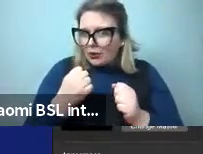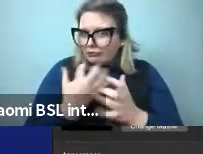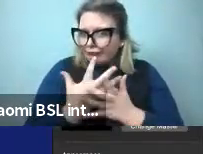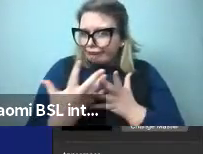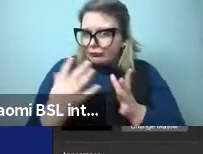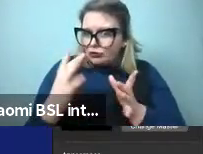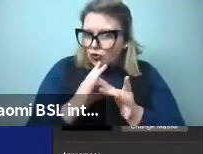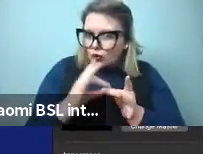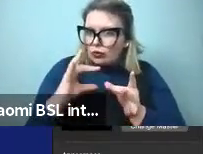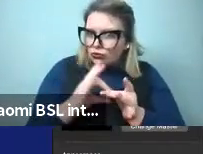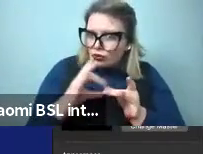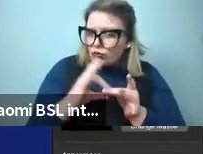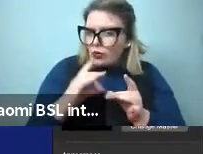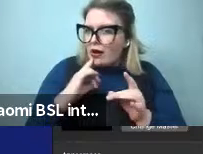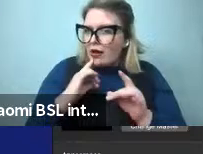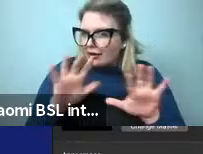now